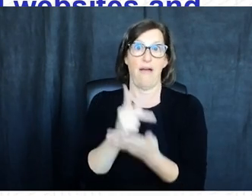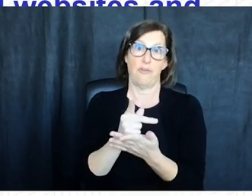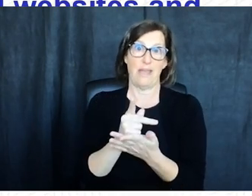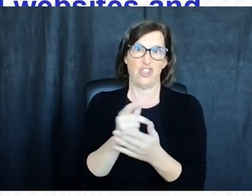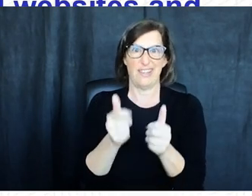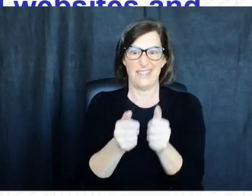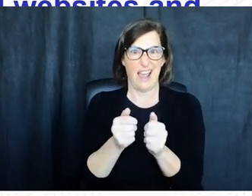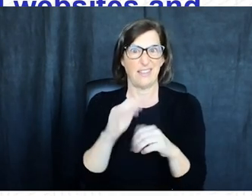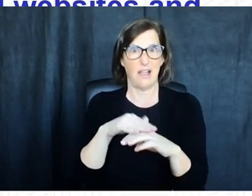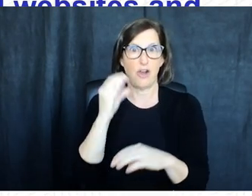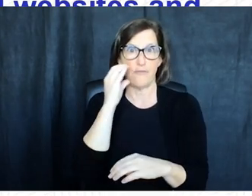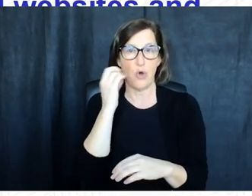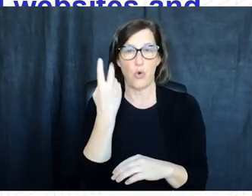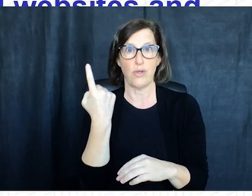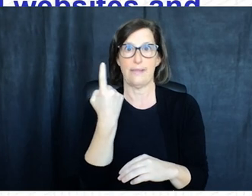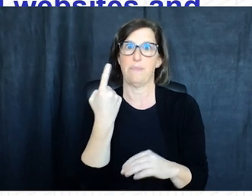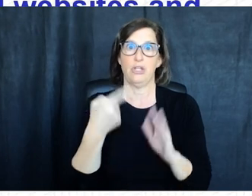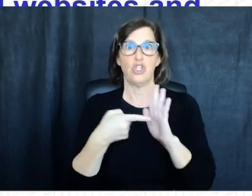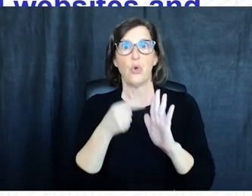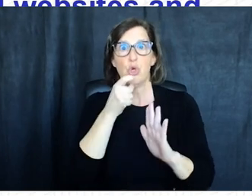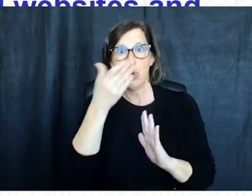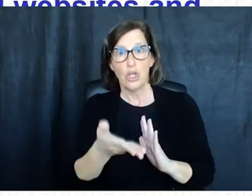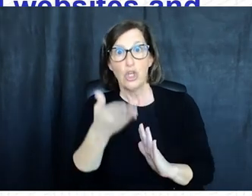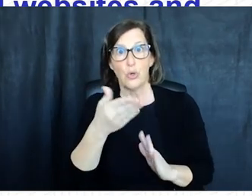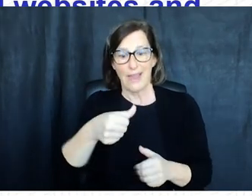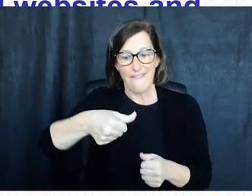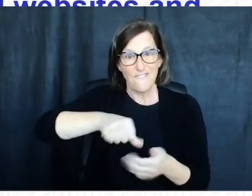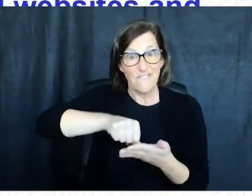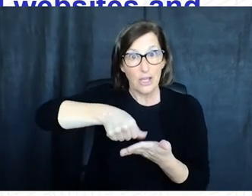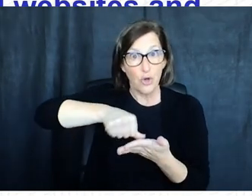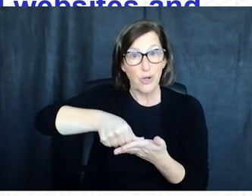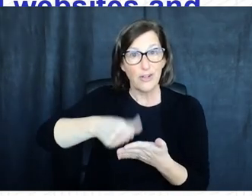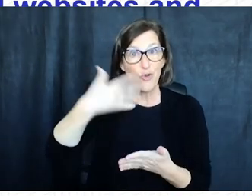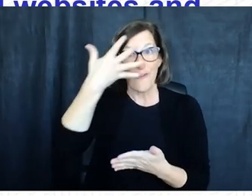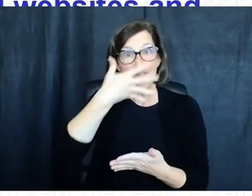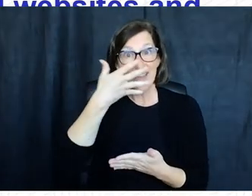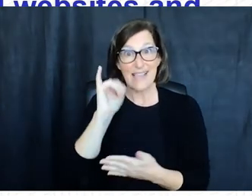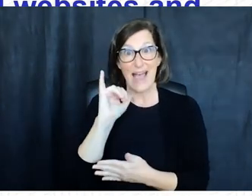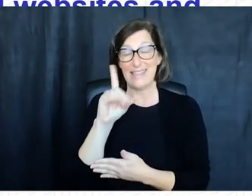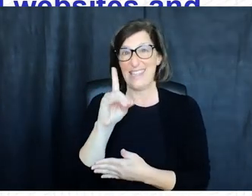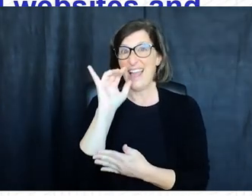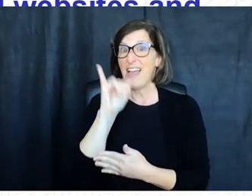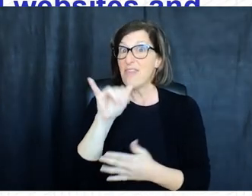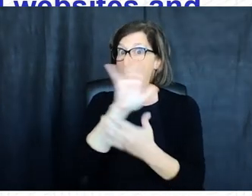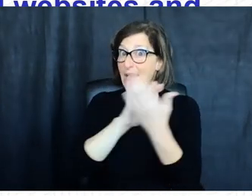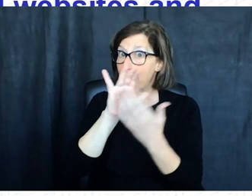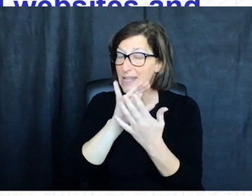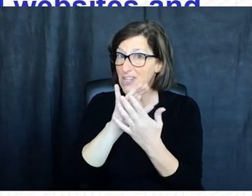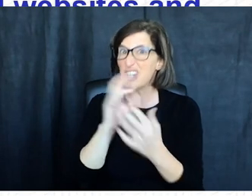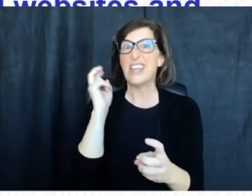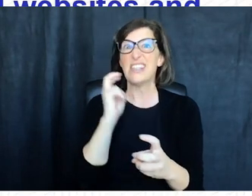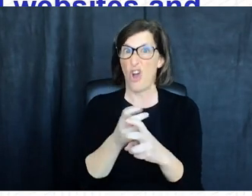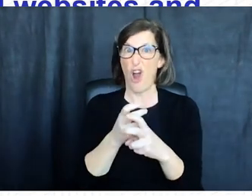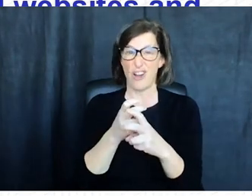phone or something indicating who you are like a fingerprint or face id this combination of steps is a lot